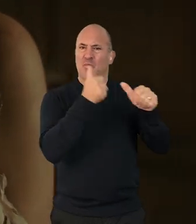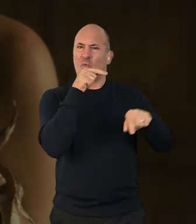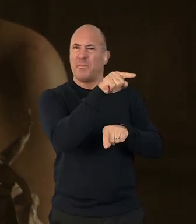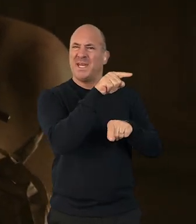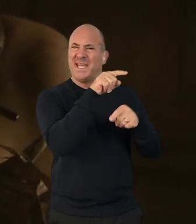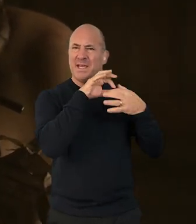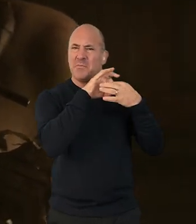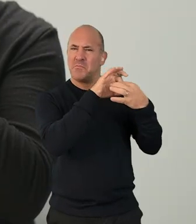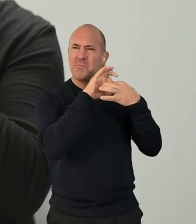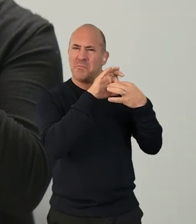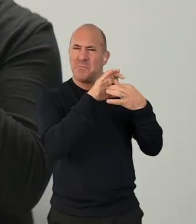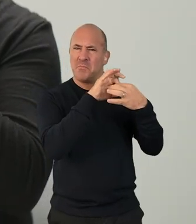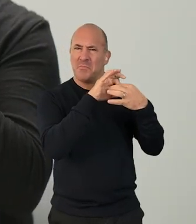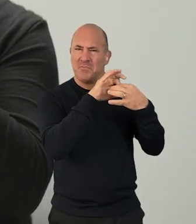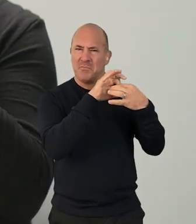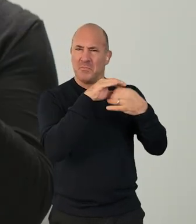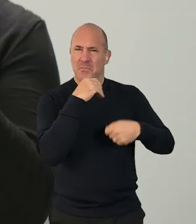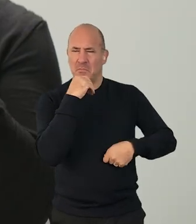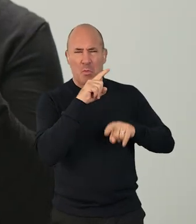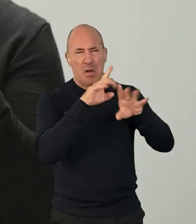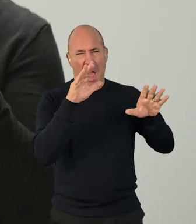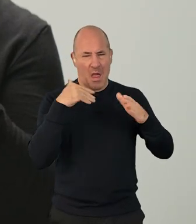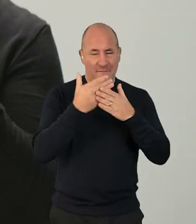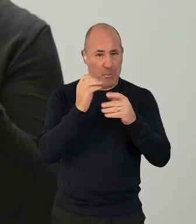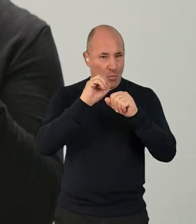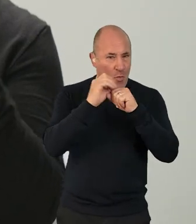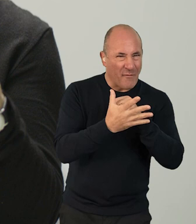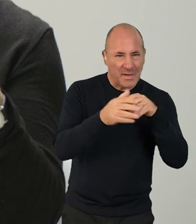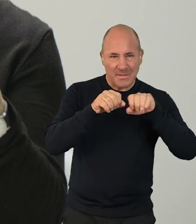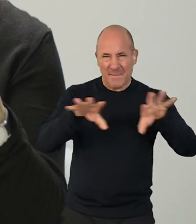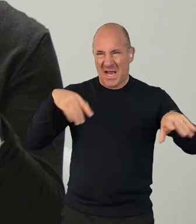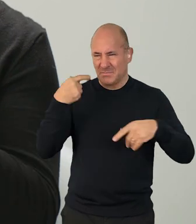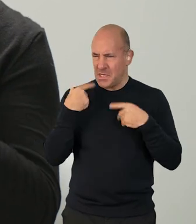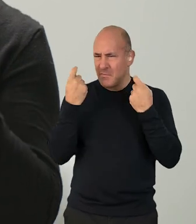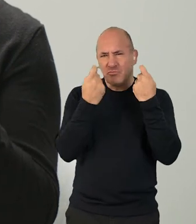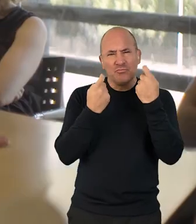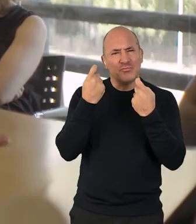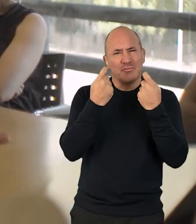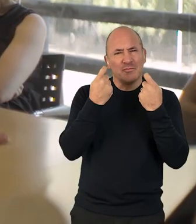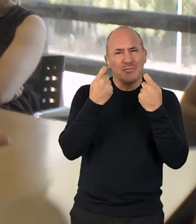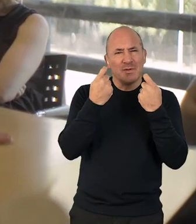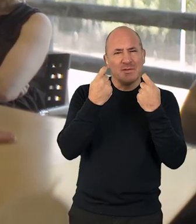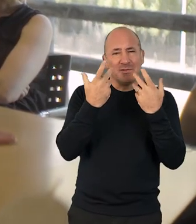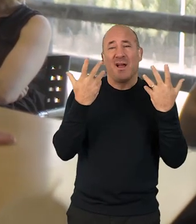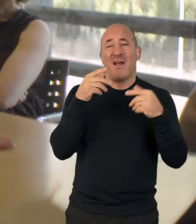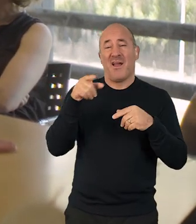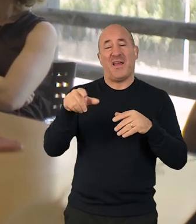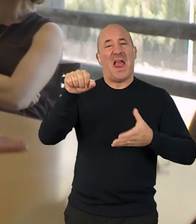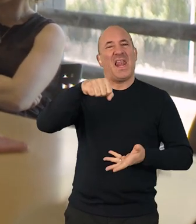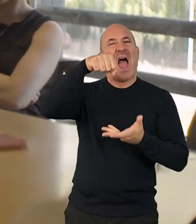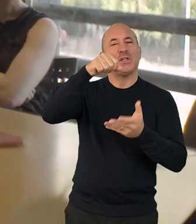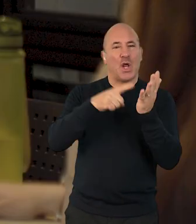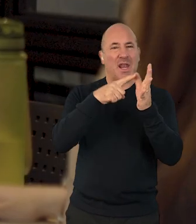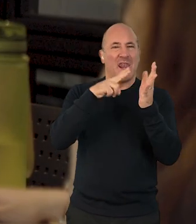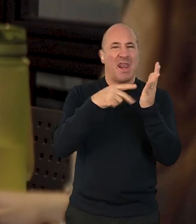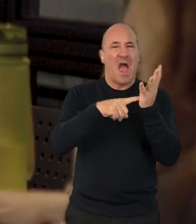international collaborator and what that might look like in the sort of shadow of Covid and the pandemic. So The Lantern Room came